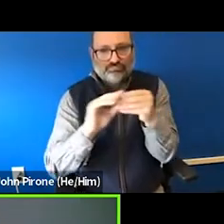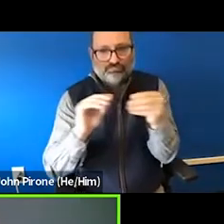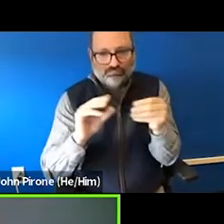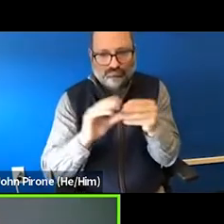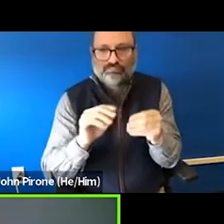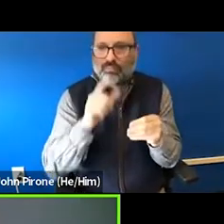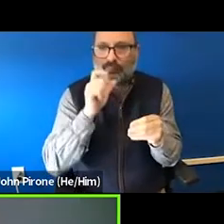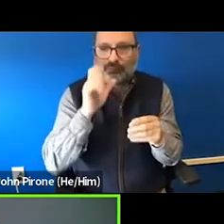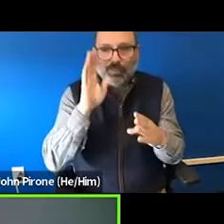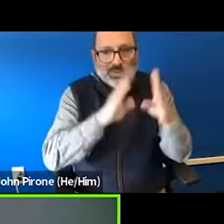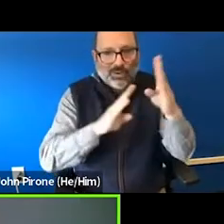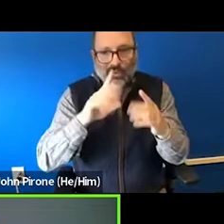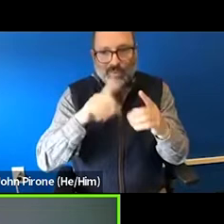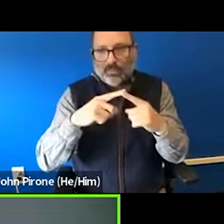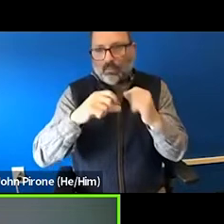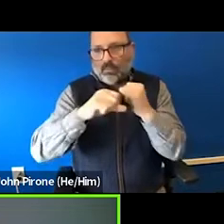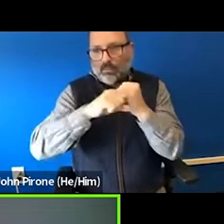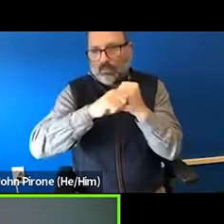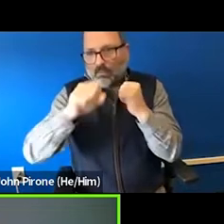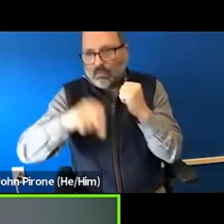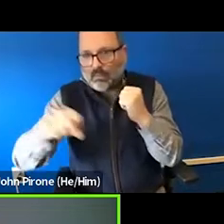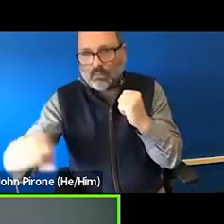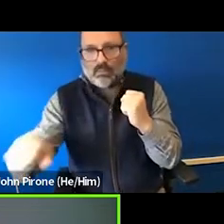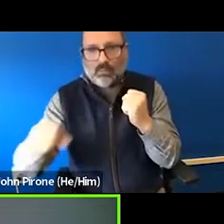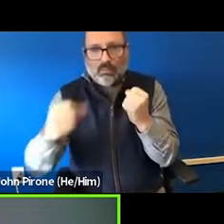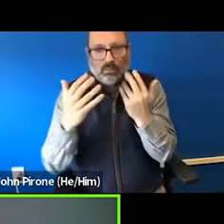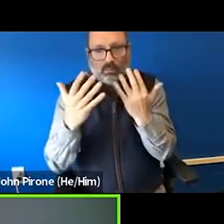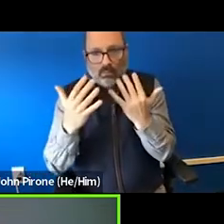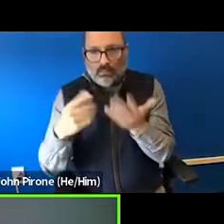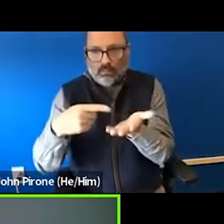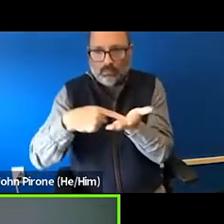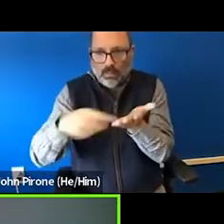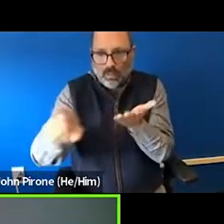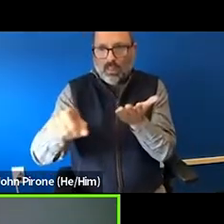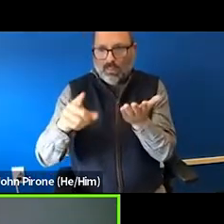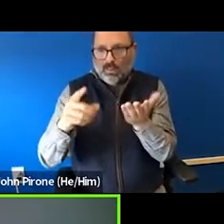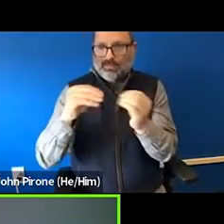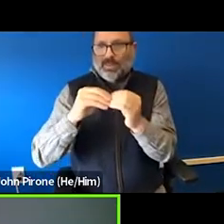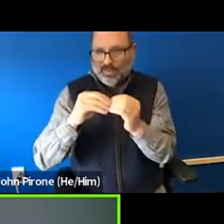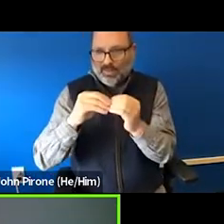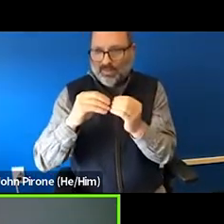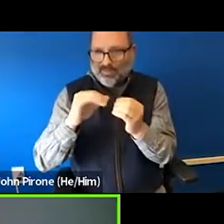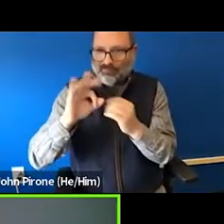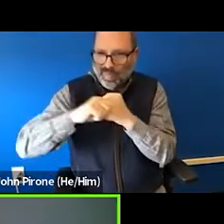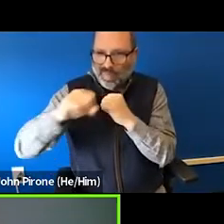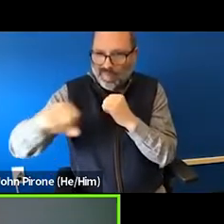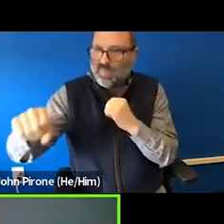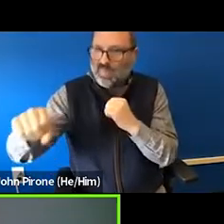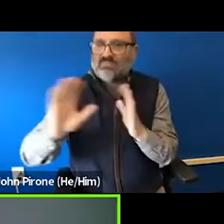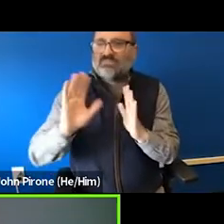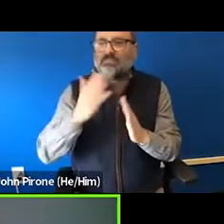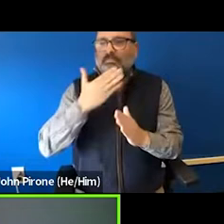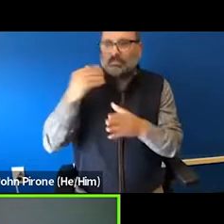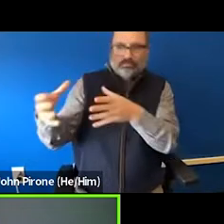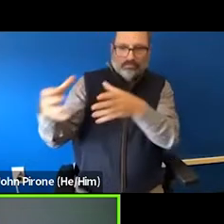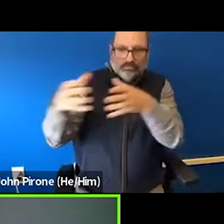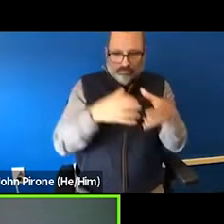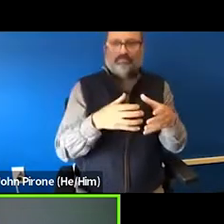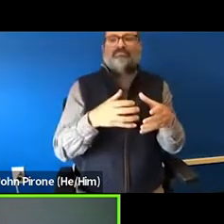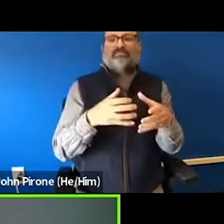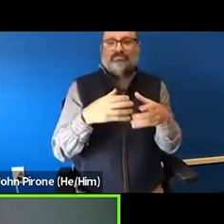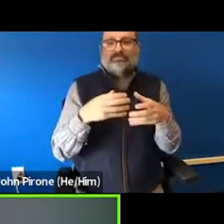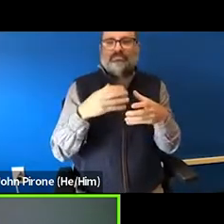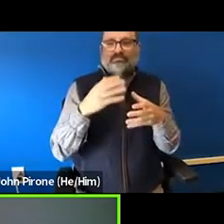have interpreters and CART providers readily available. It cannot wait. It needs to be